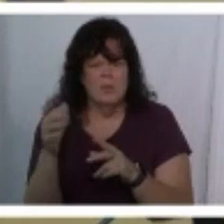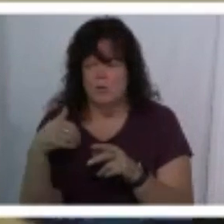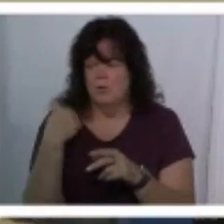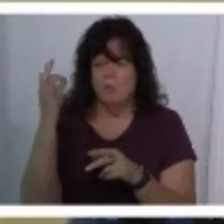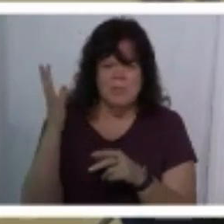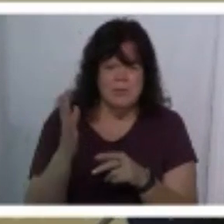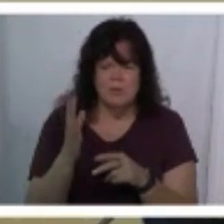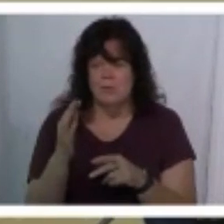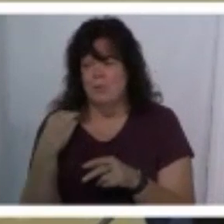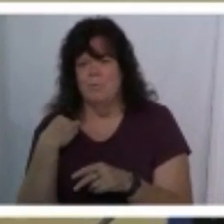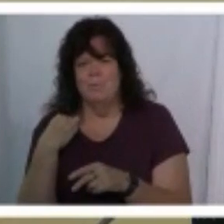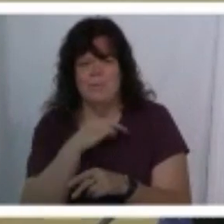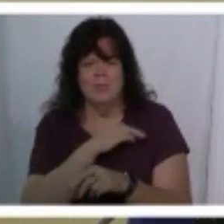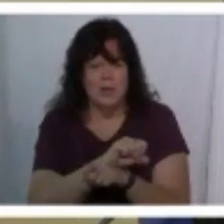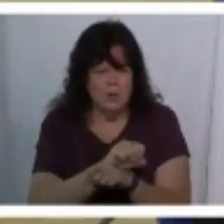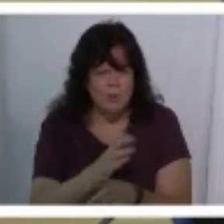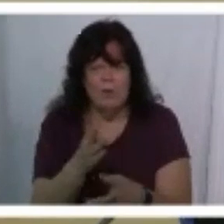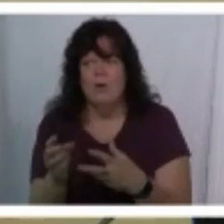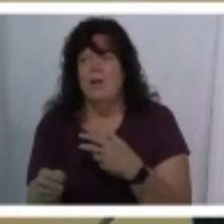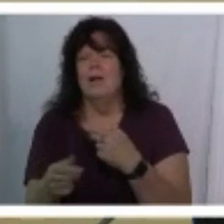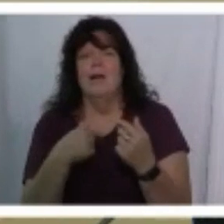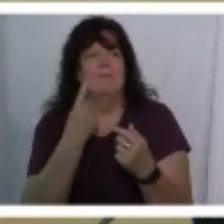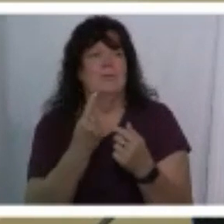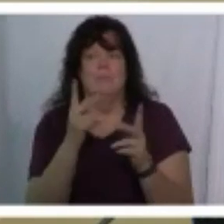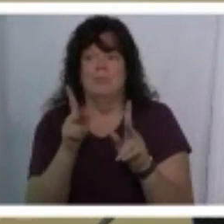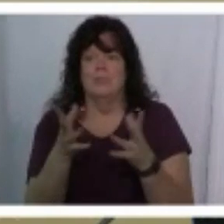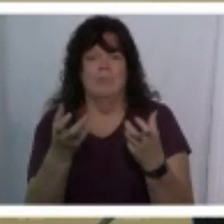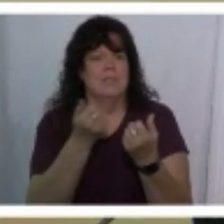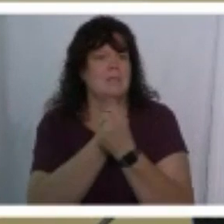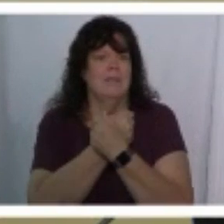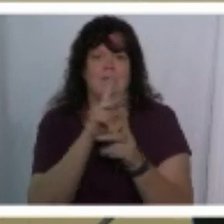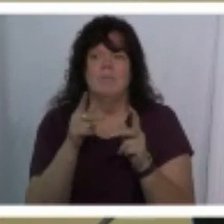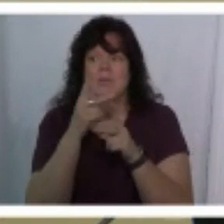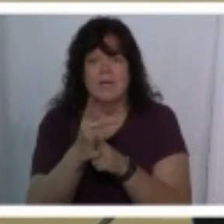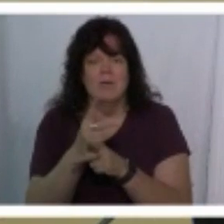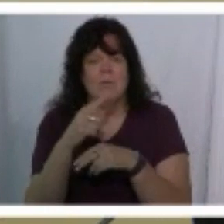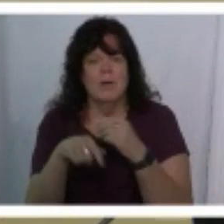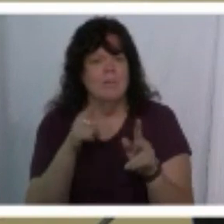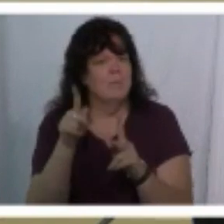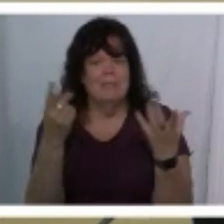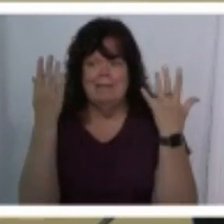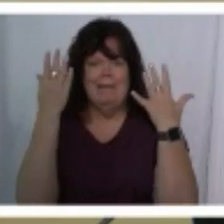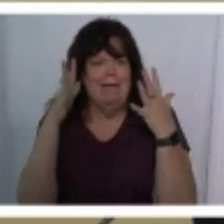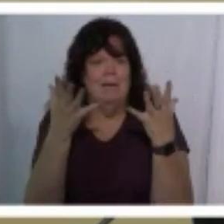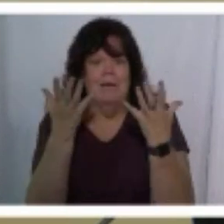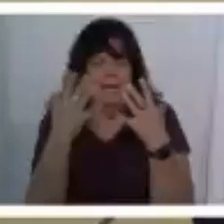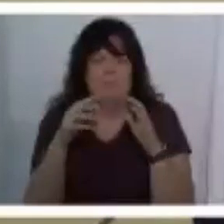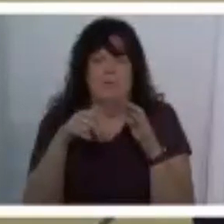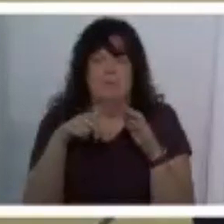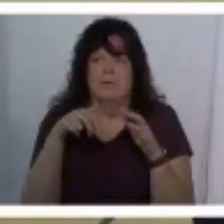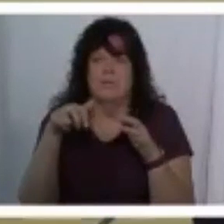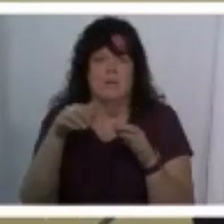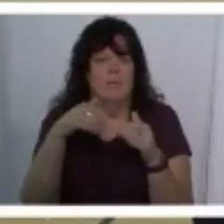missionaries on furlough or this or that or the other and i was just a guy that wanted to love people and care about people and i really i didn't want to cross on a building